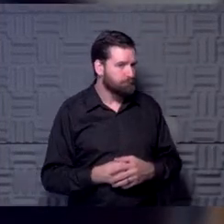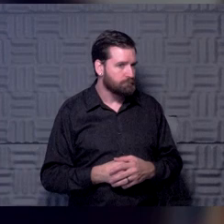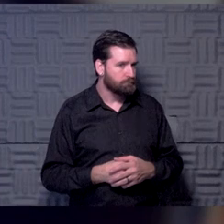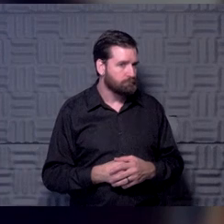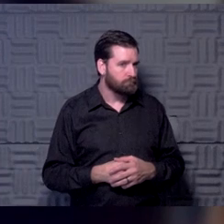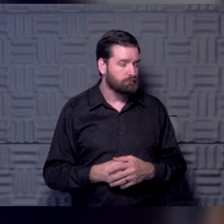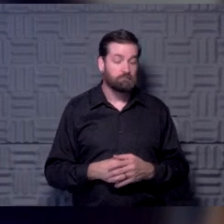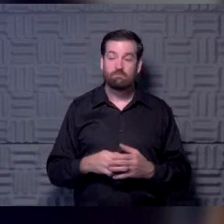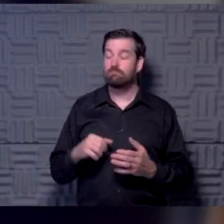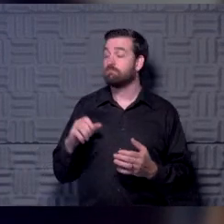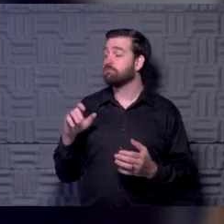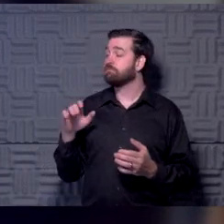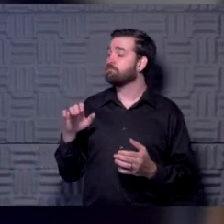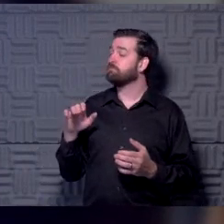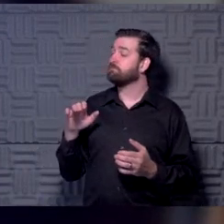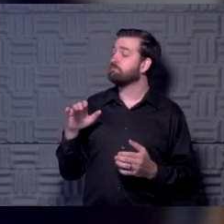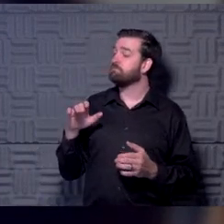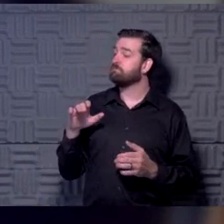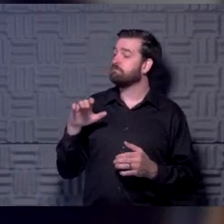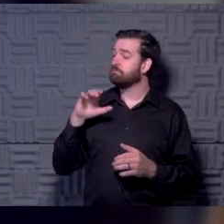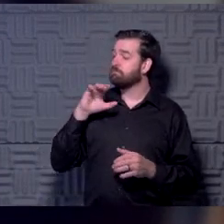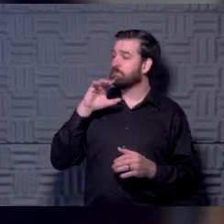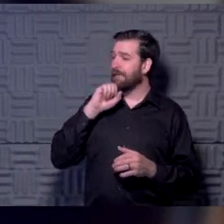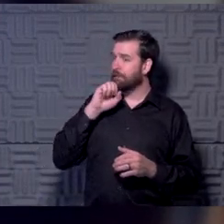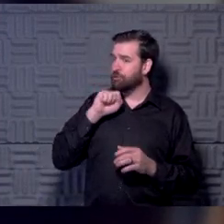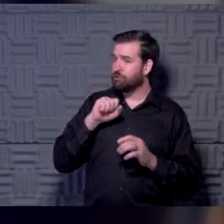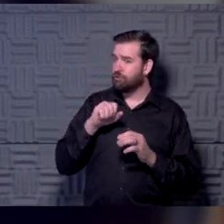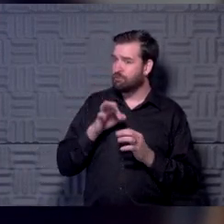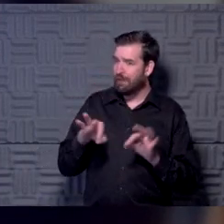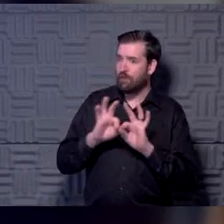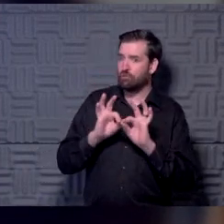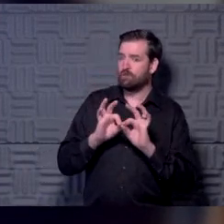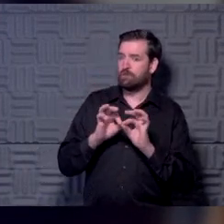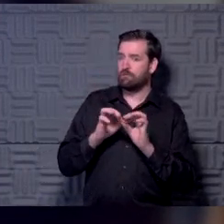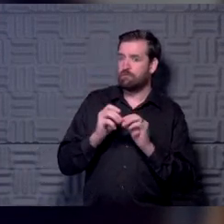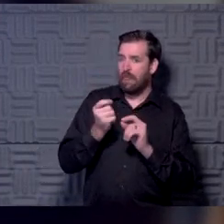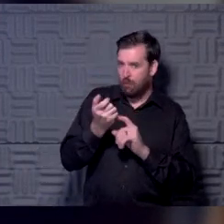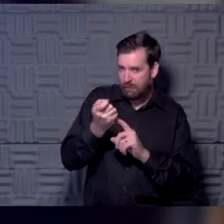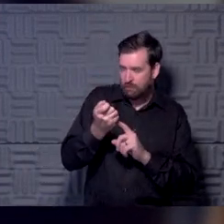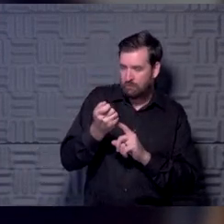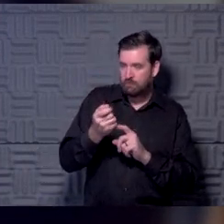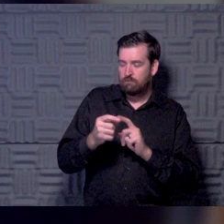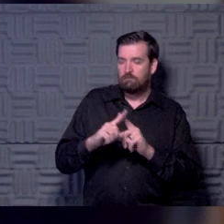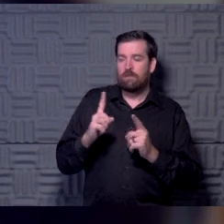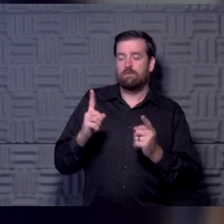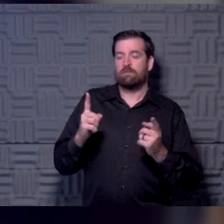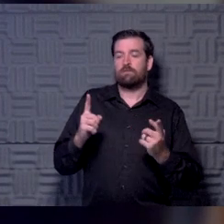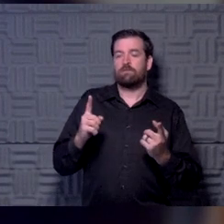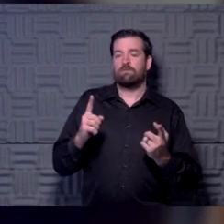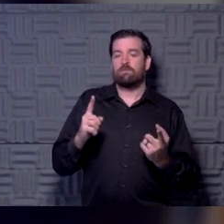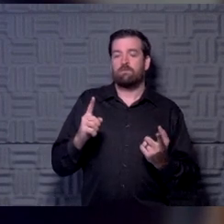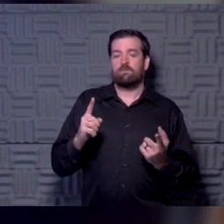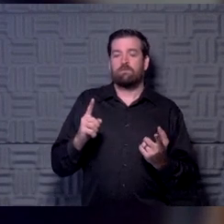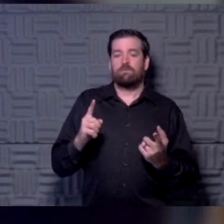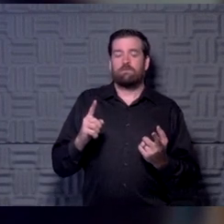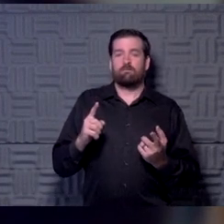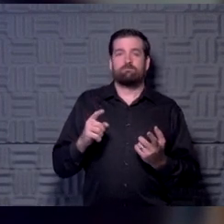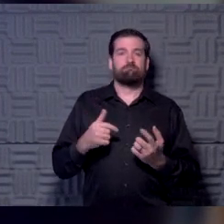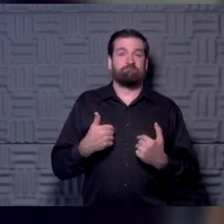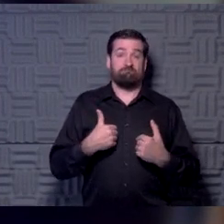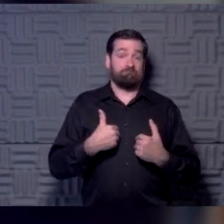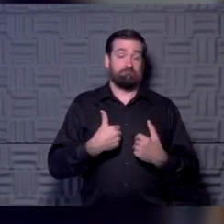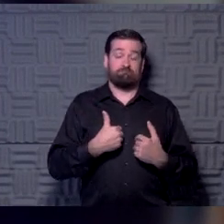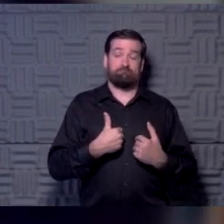Um, I think age matters a little bit. But I guess I would caution, I don't think I